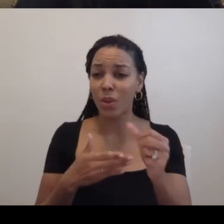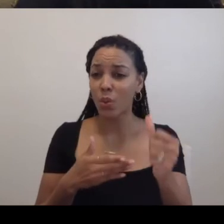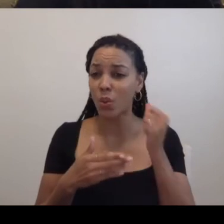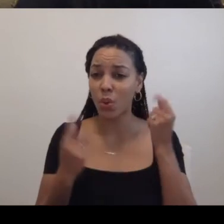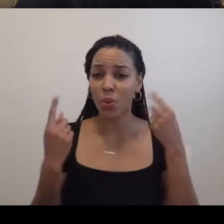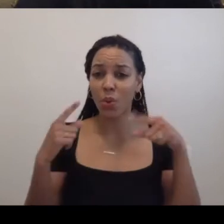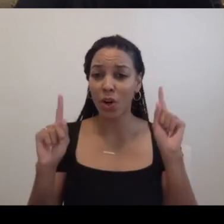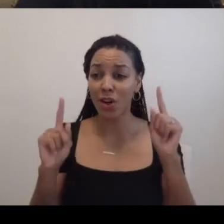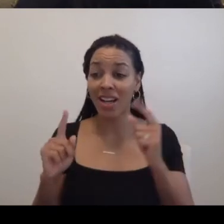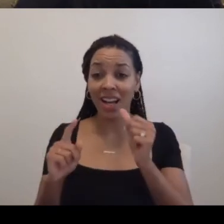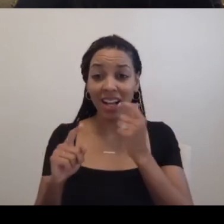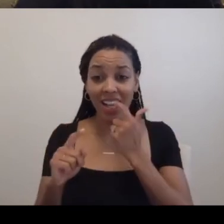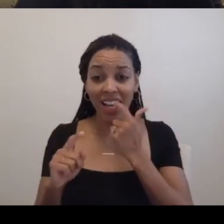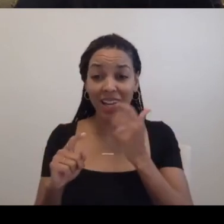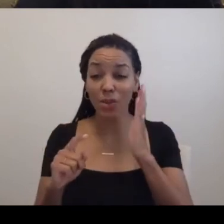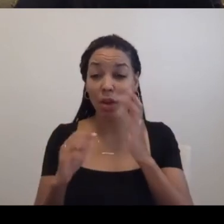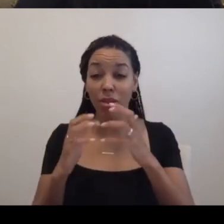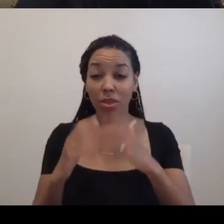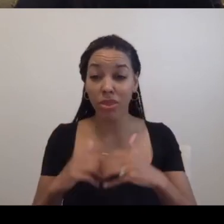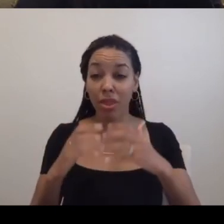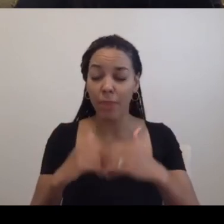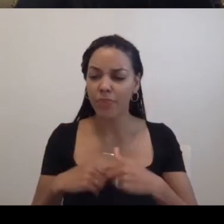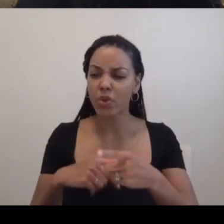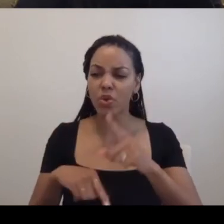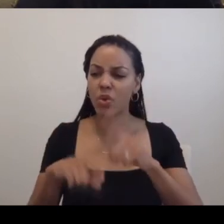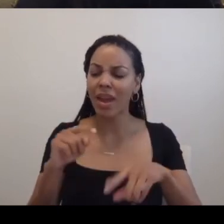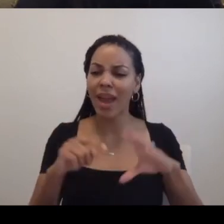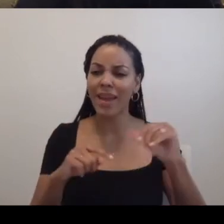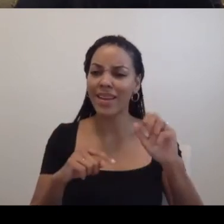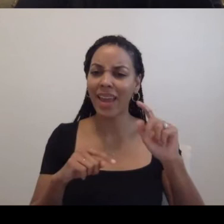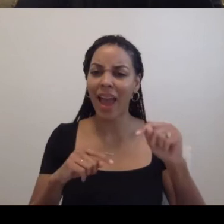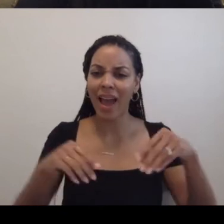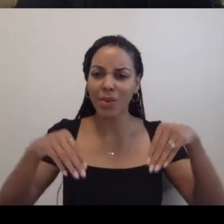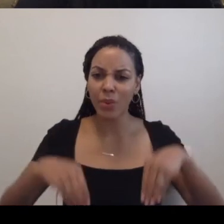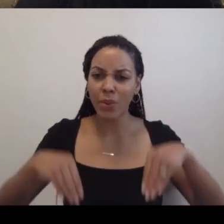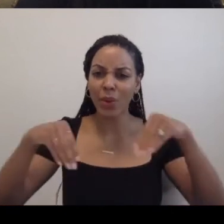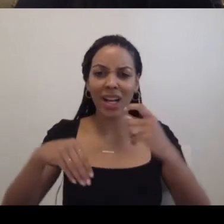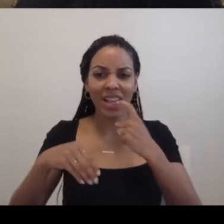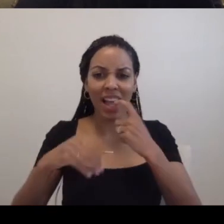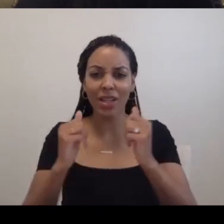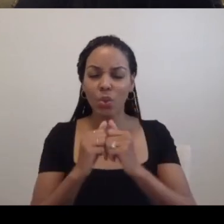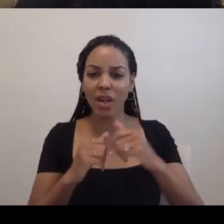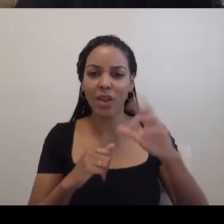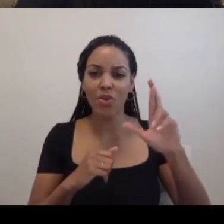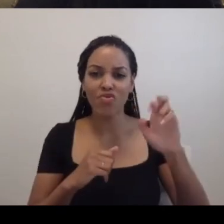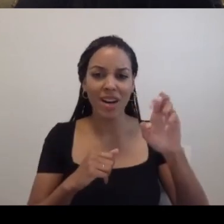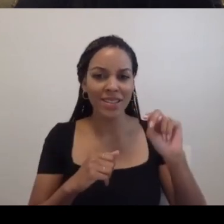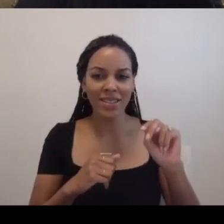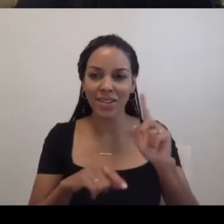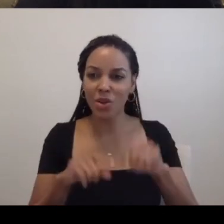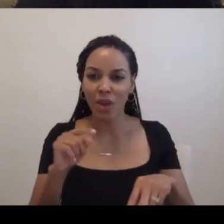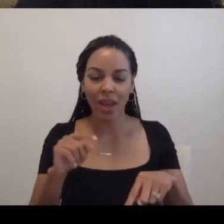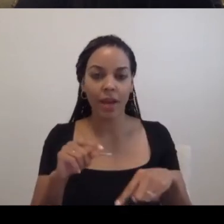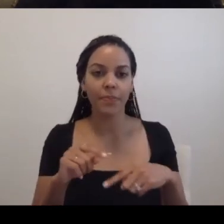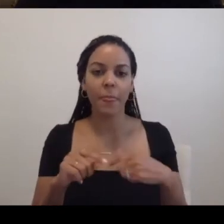pieces are going to fall apart. You can't cast glass like that in polyester resin and fiberglass.